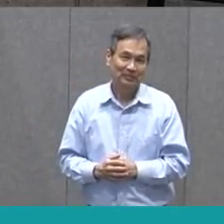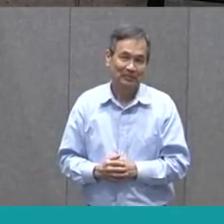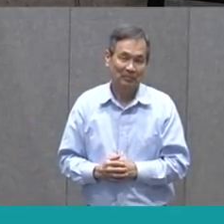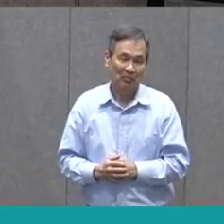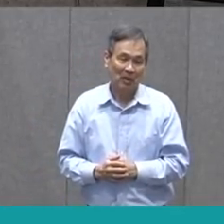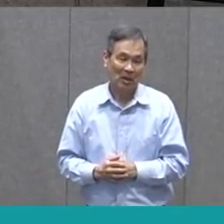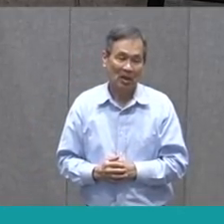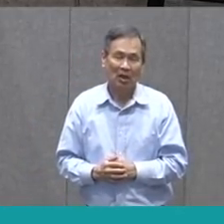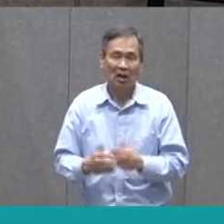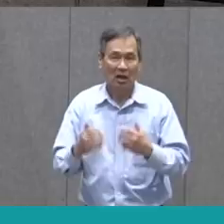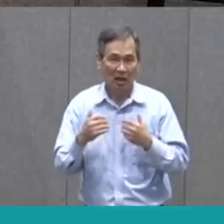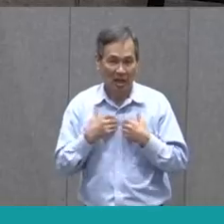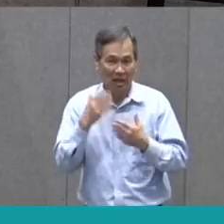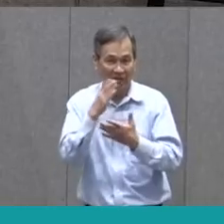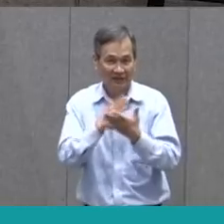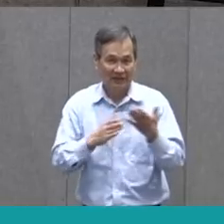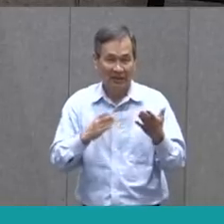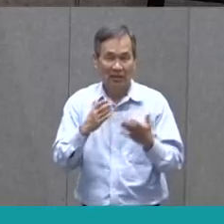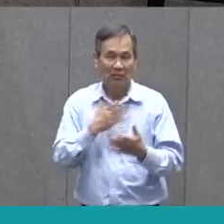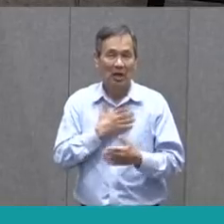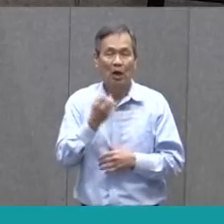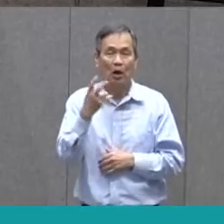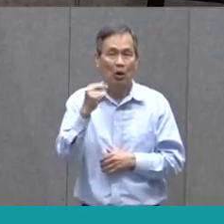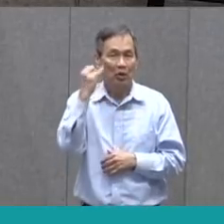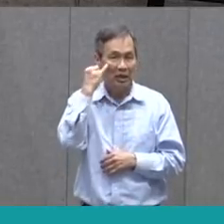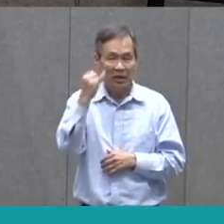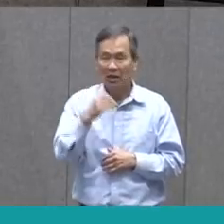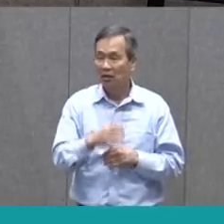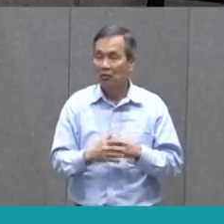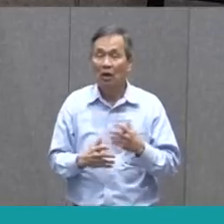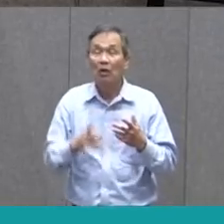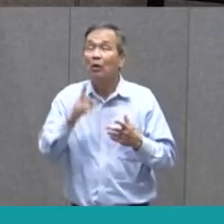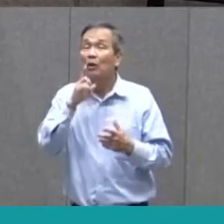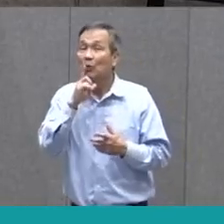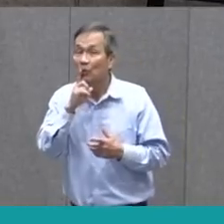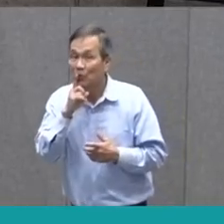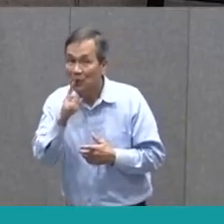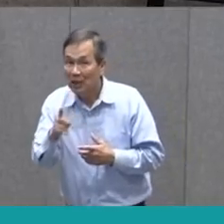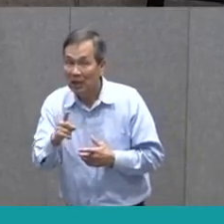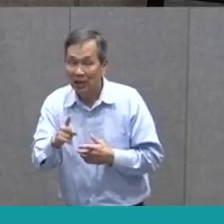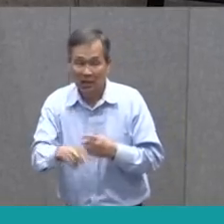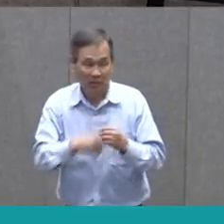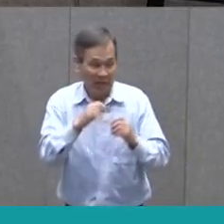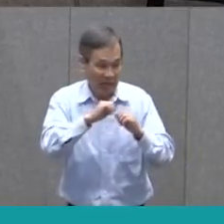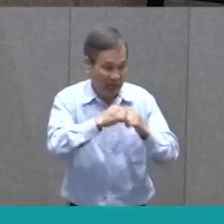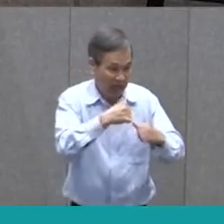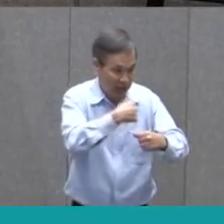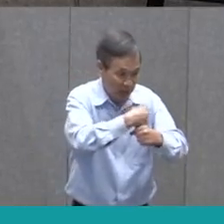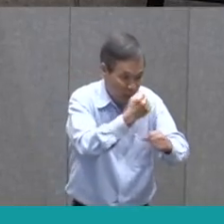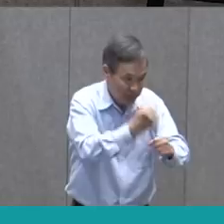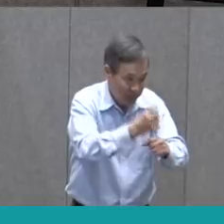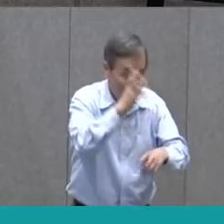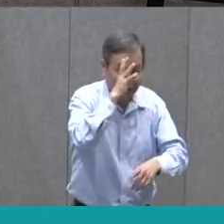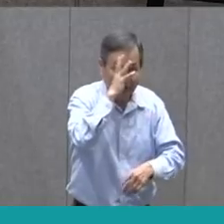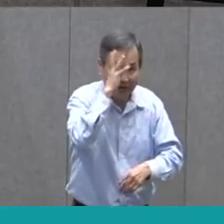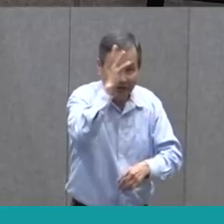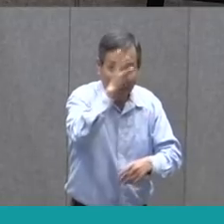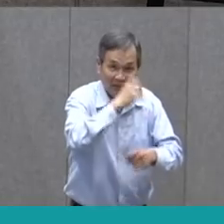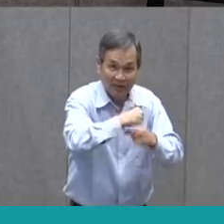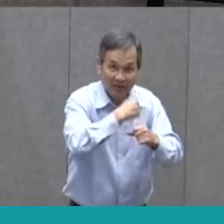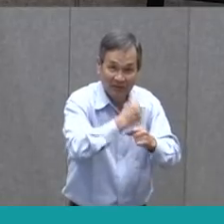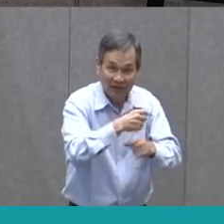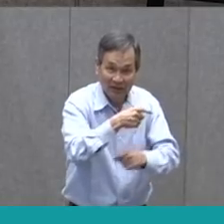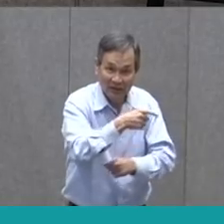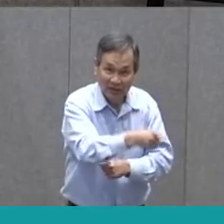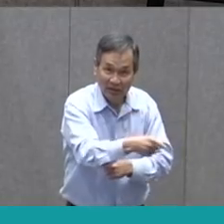I had a couple thoughts about this. I thought, well, was it really about how you make an invention? Is it kind